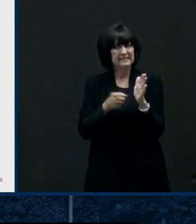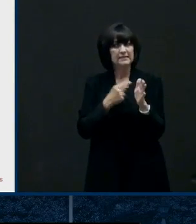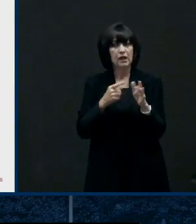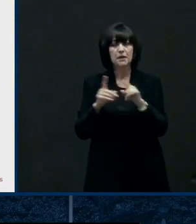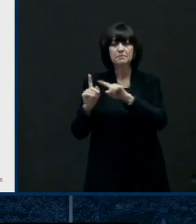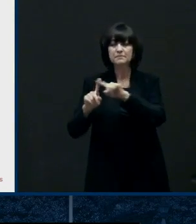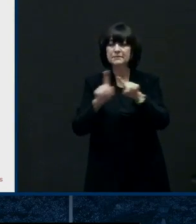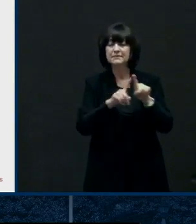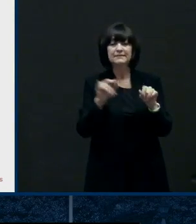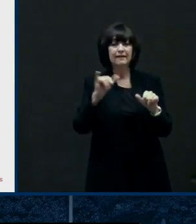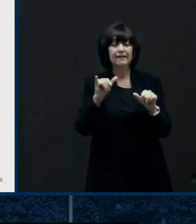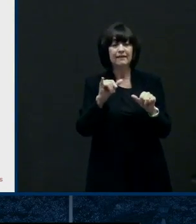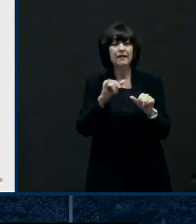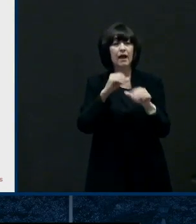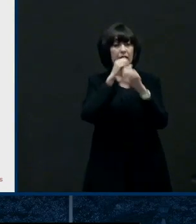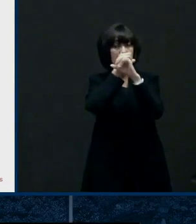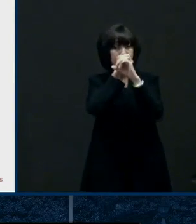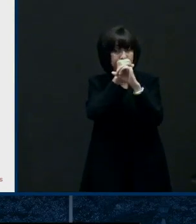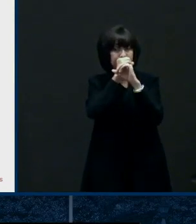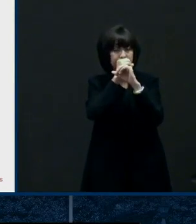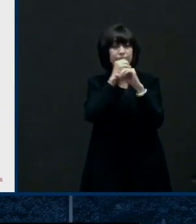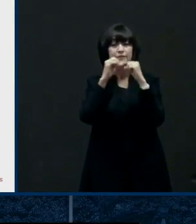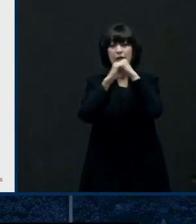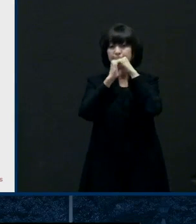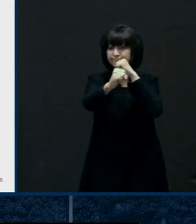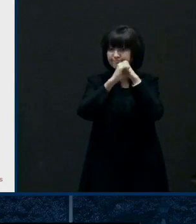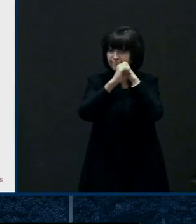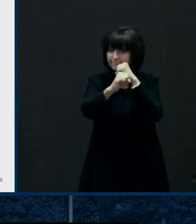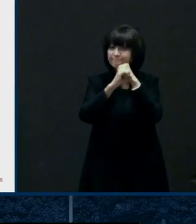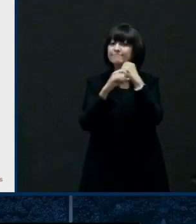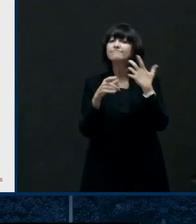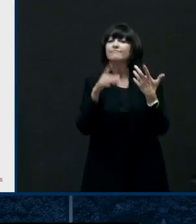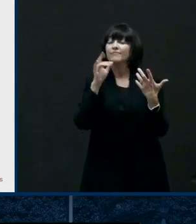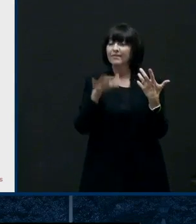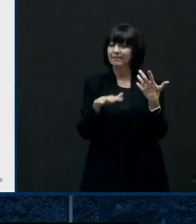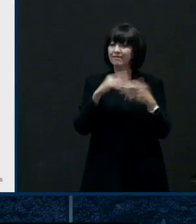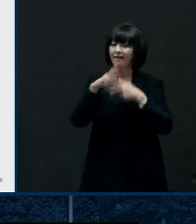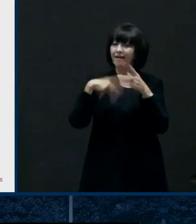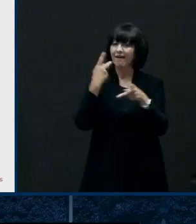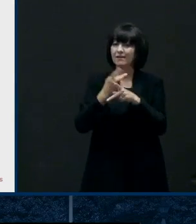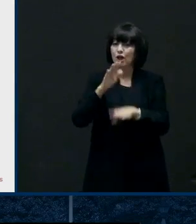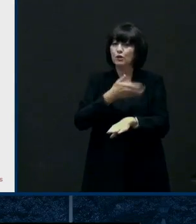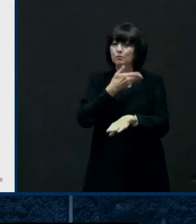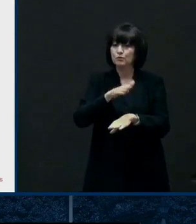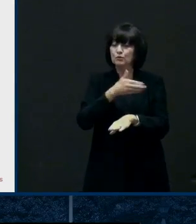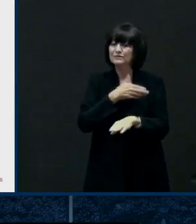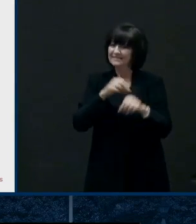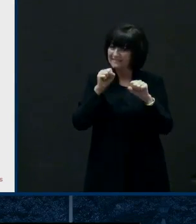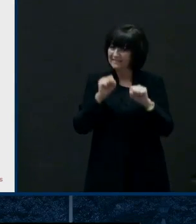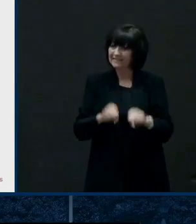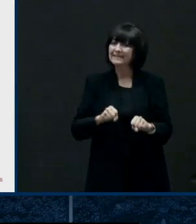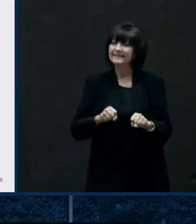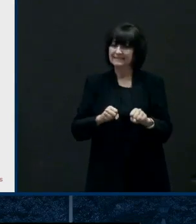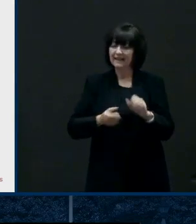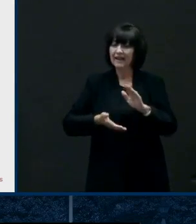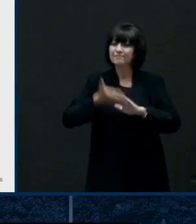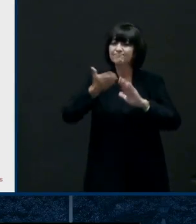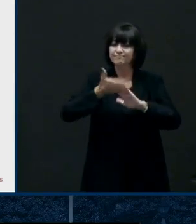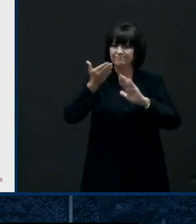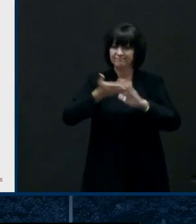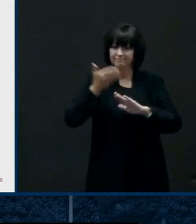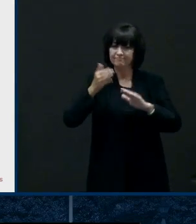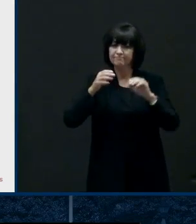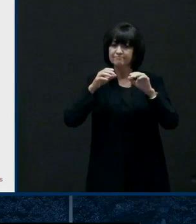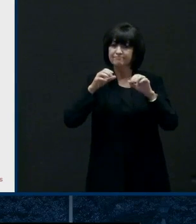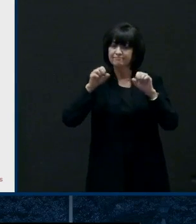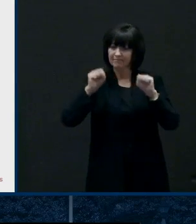like saxophone and tuba and and trumpet also generate aerosols at high rates